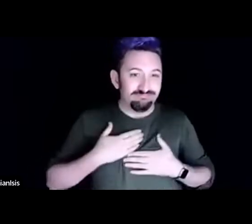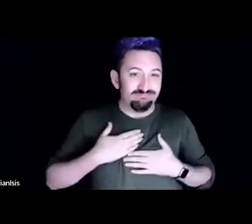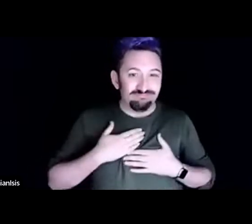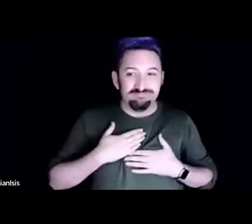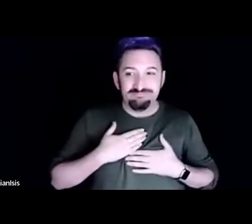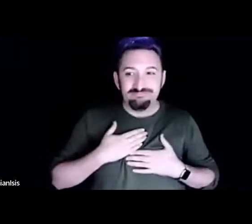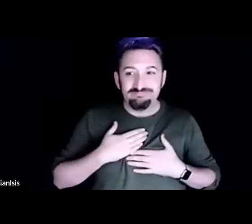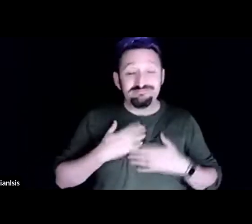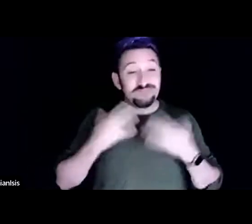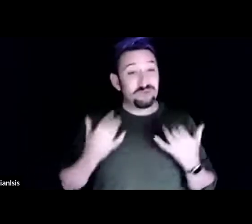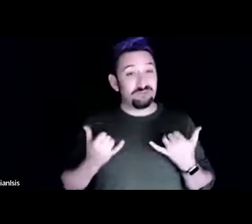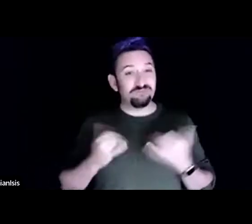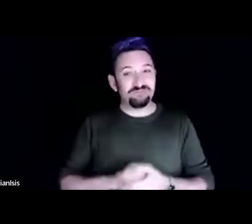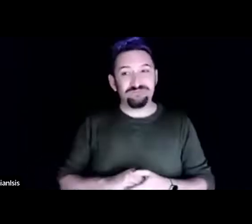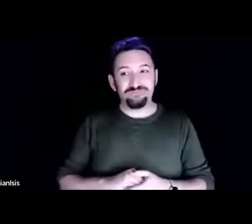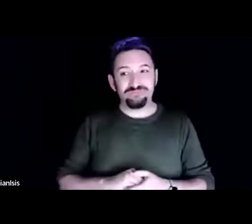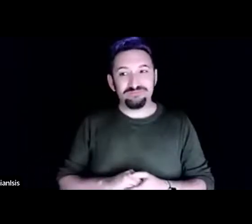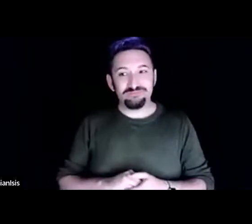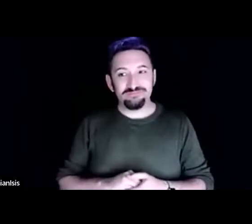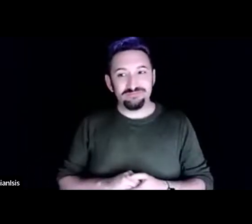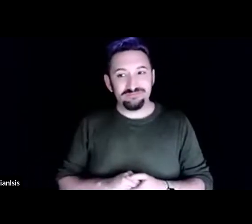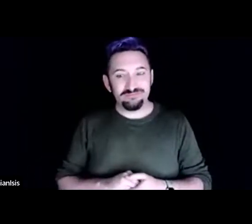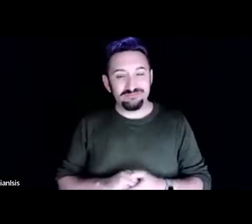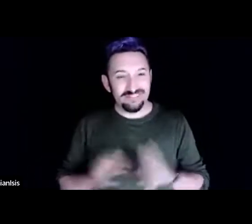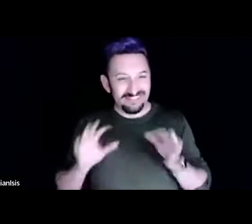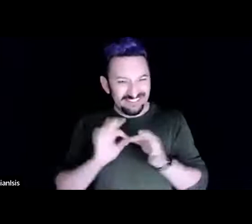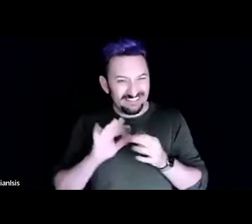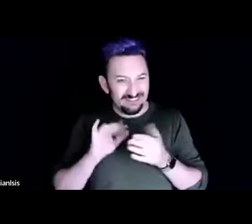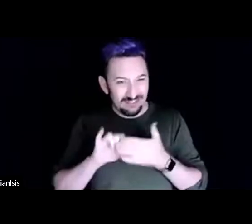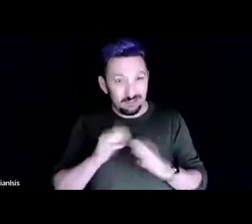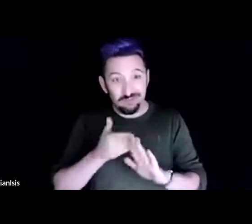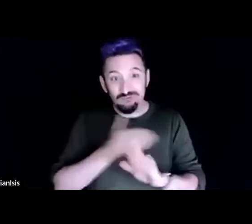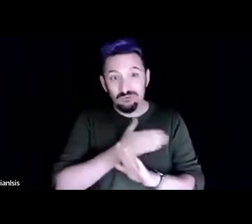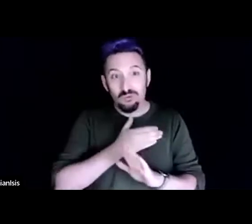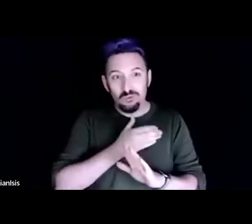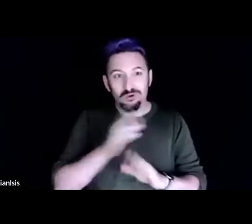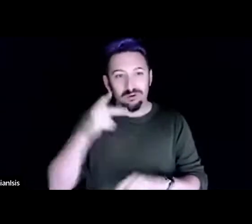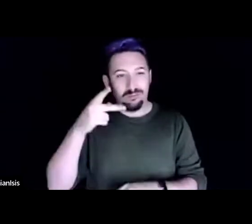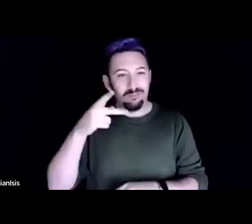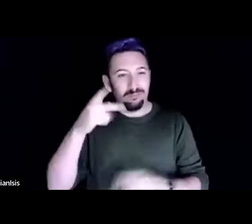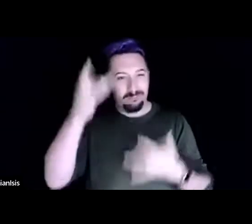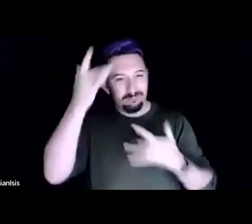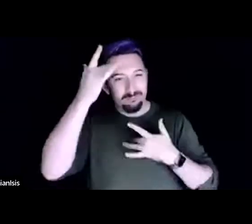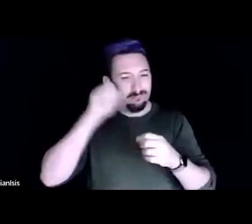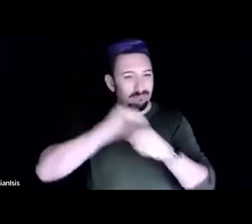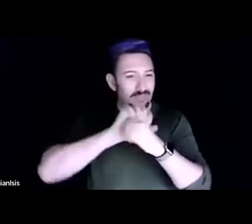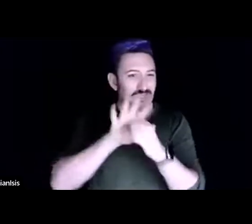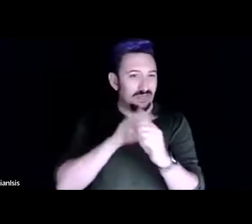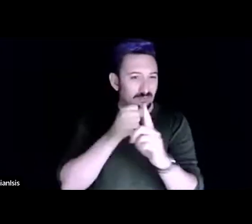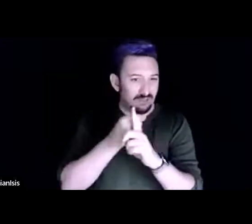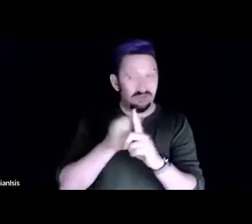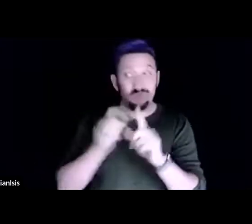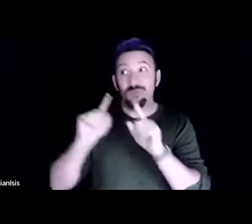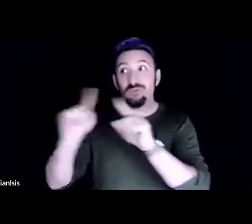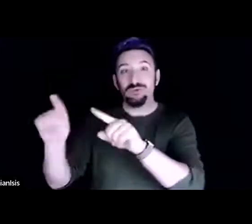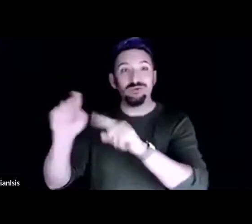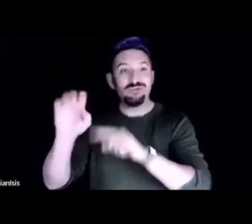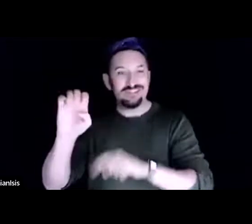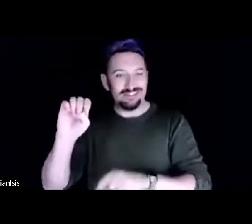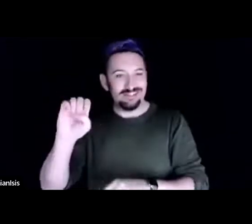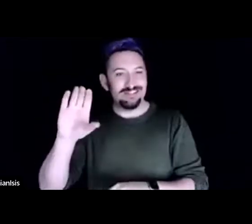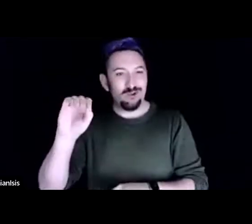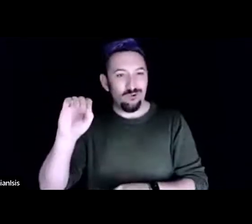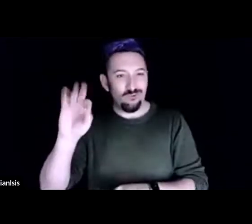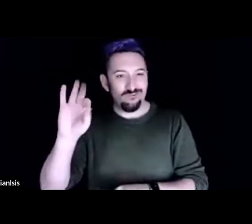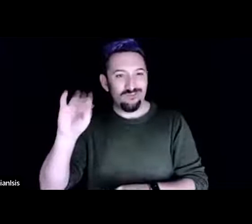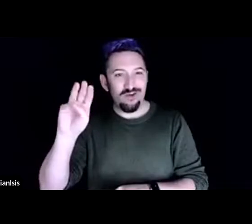And through that, right before the pandemic hit, I was at Eco Farm Conference, like I said, and Wanda's energy